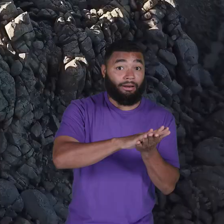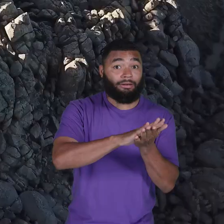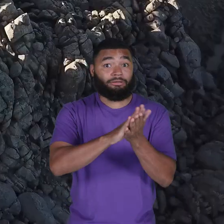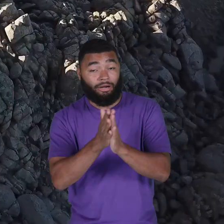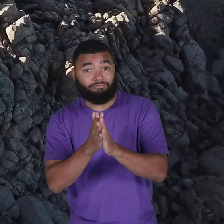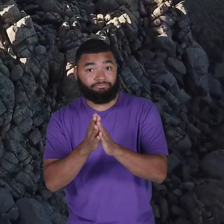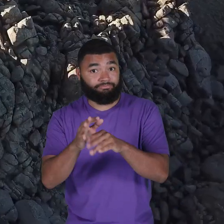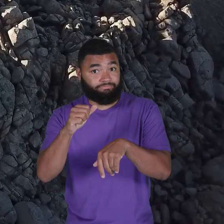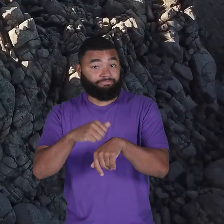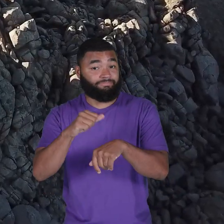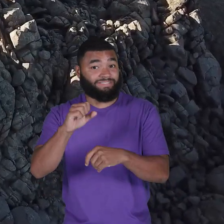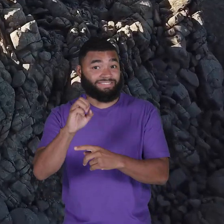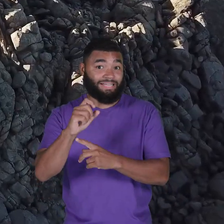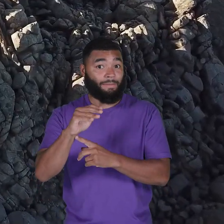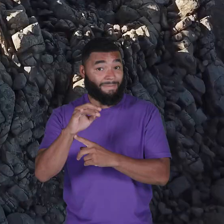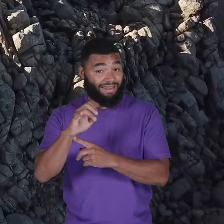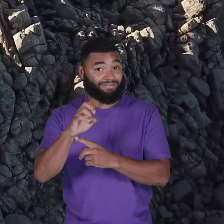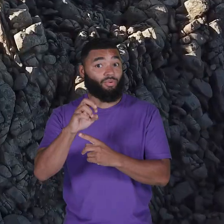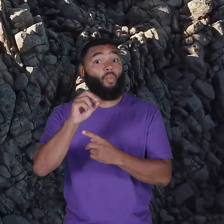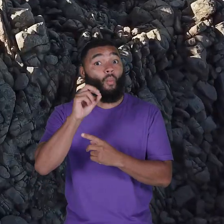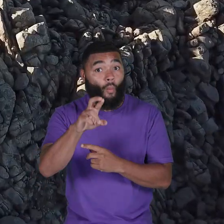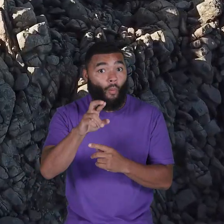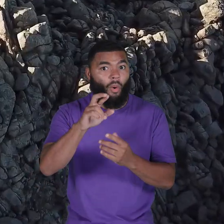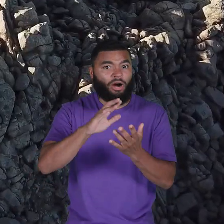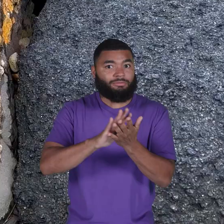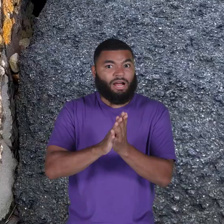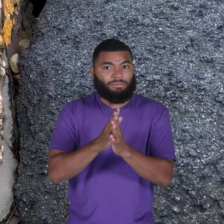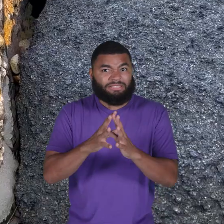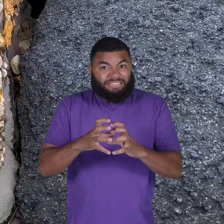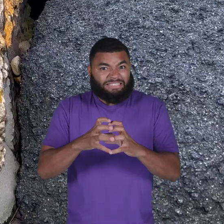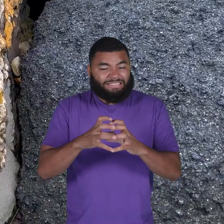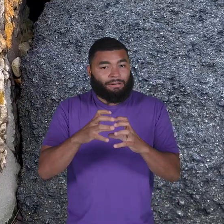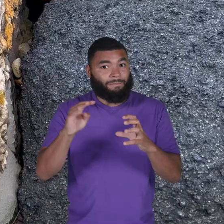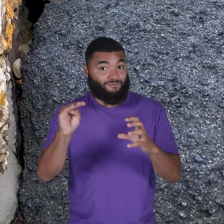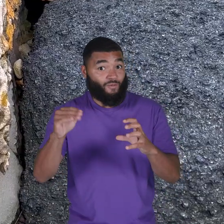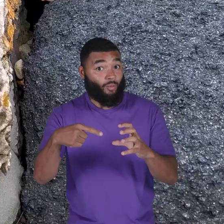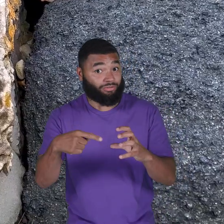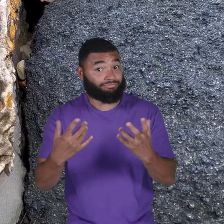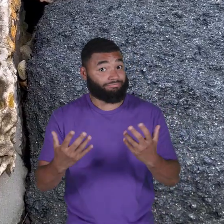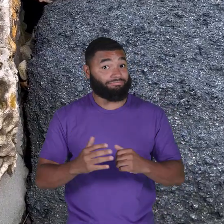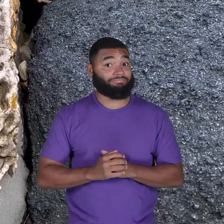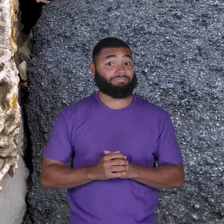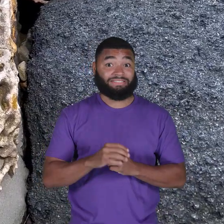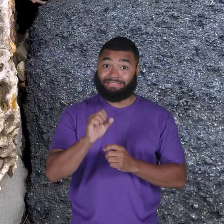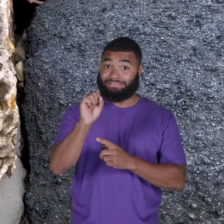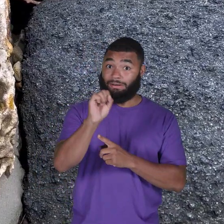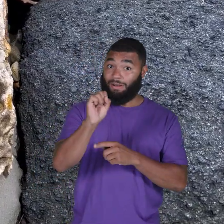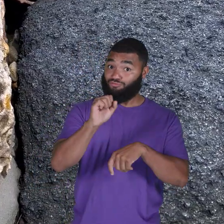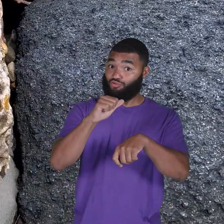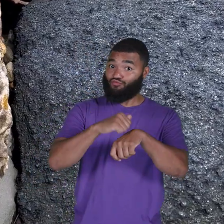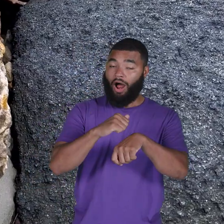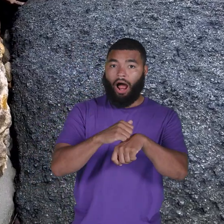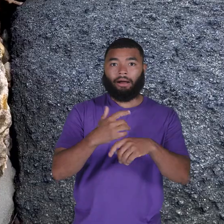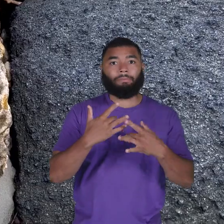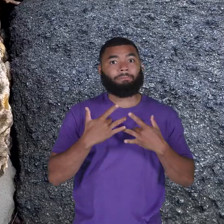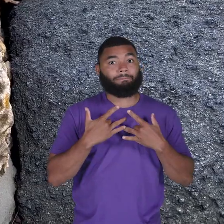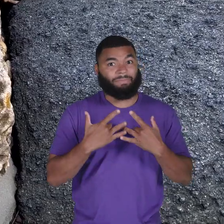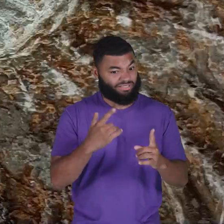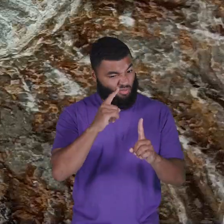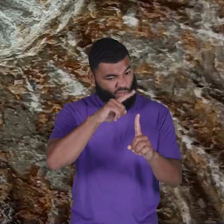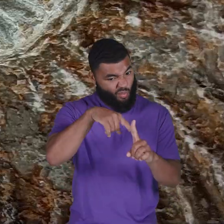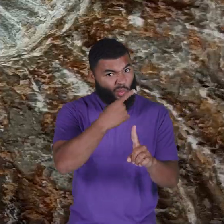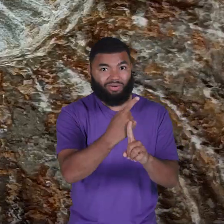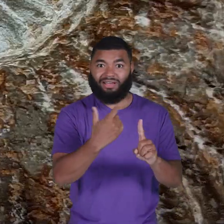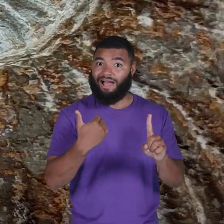or pressurized into metamorphic rock. Sedimentary rocks are usually the only type of rock that contains